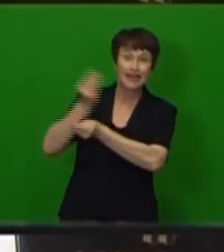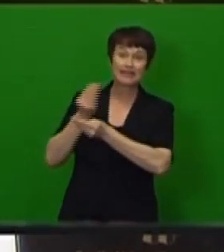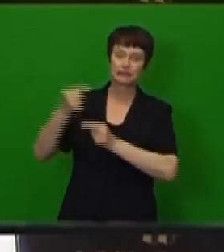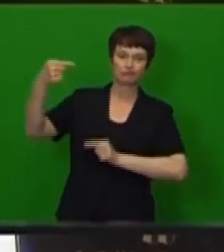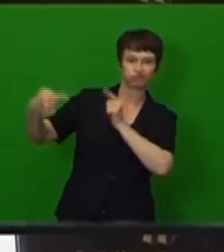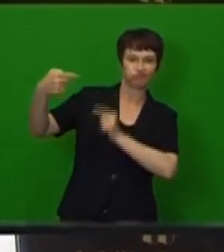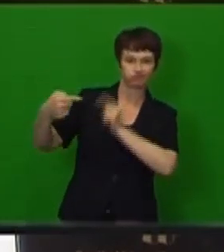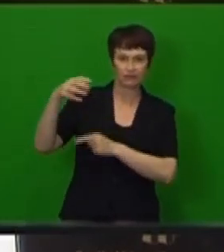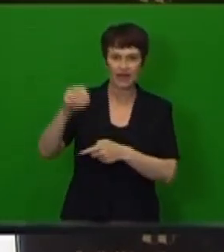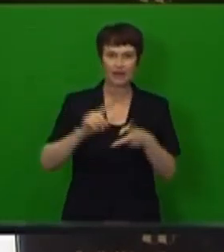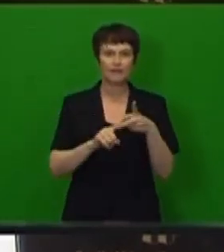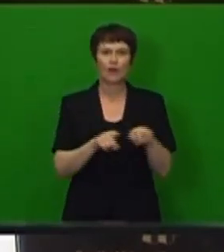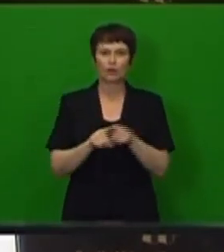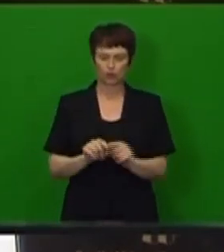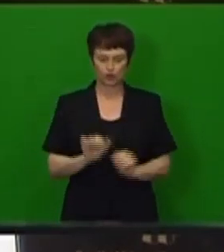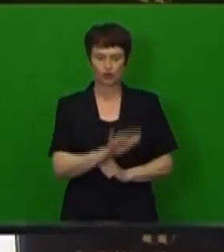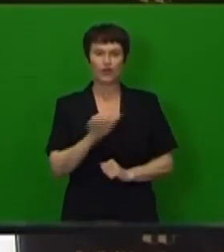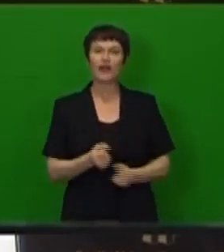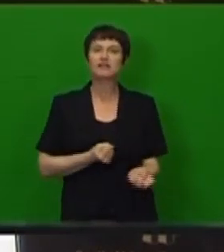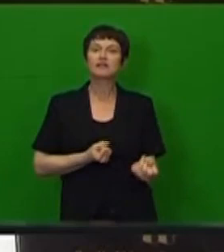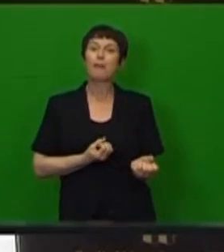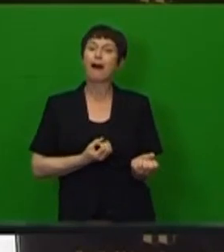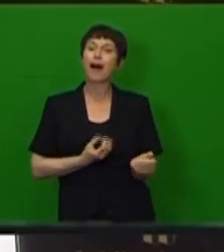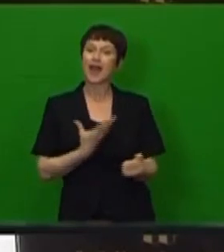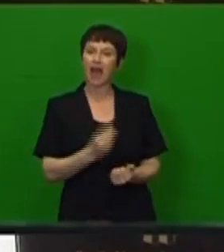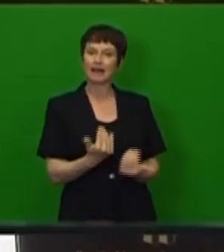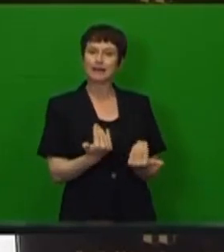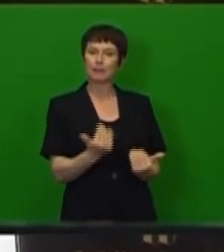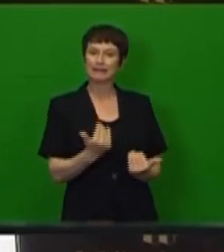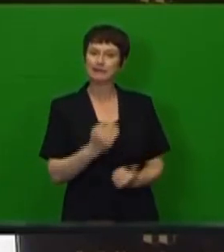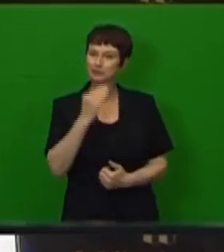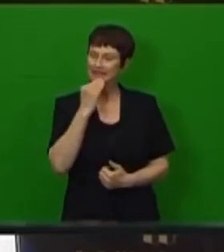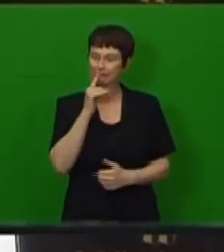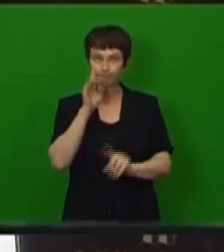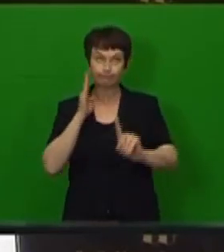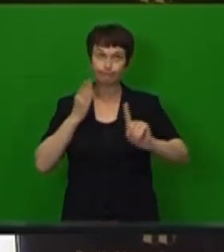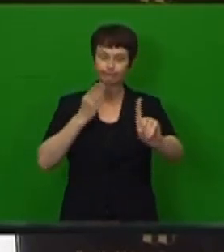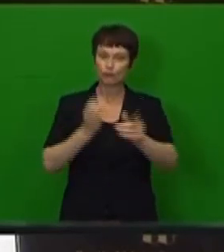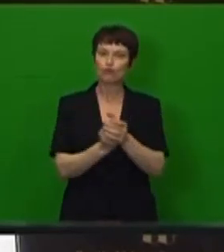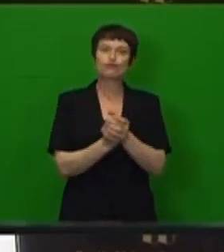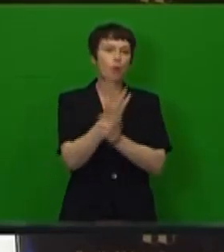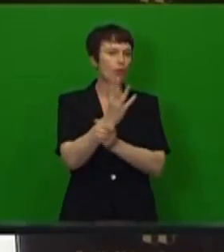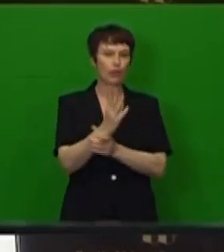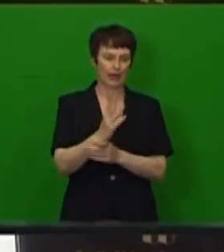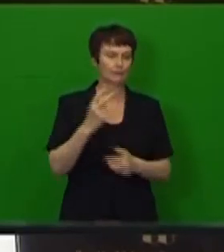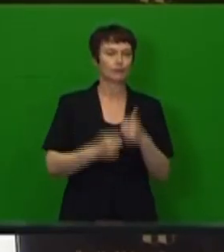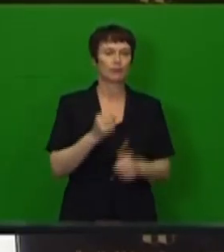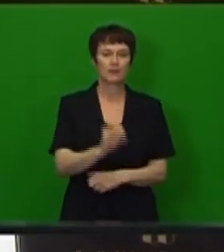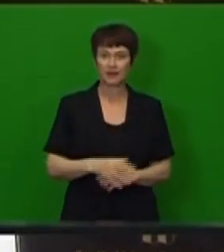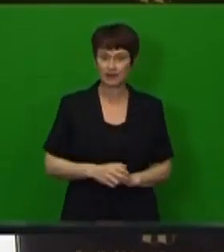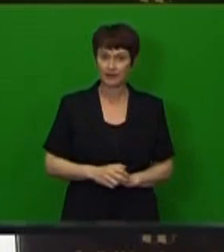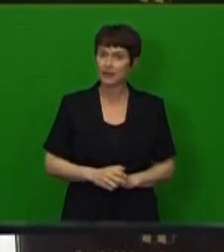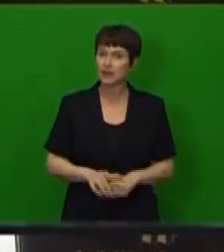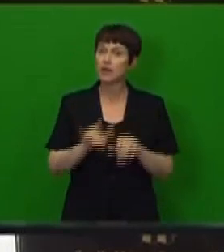higher oil prices could generate headwinds to growth. Public sector financing needs remain